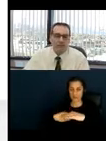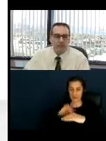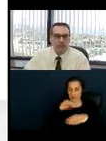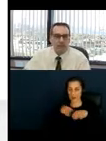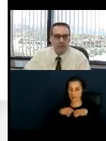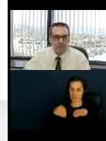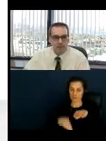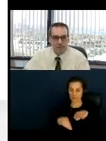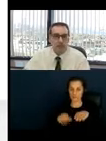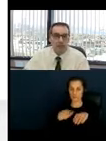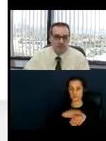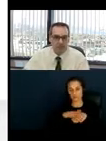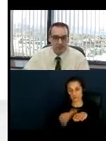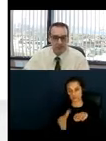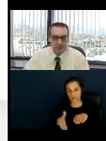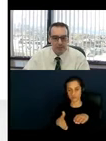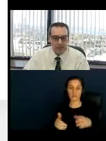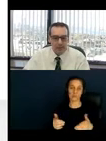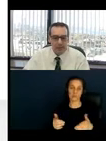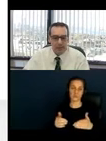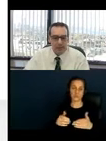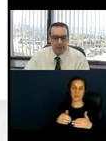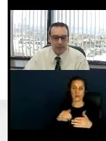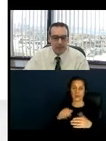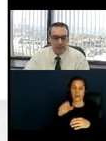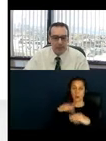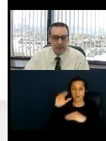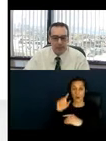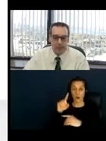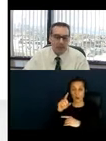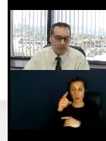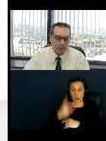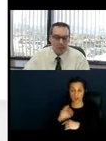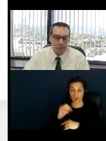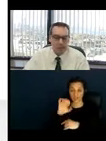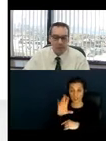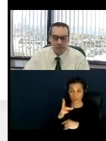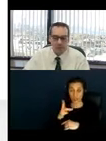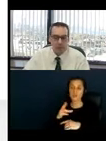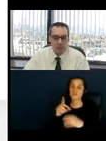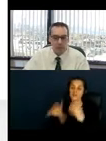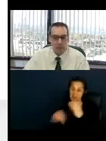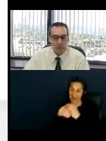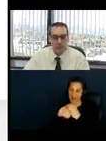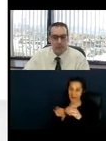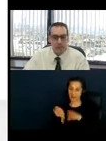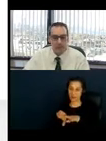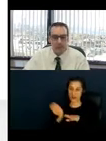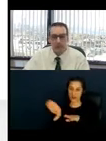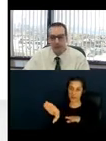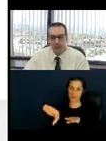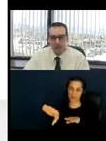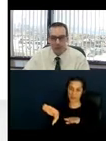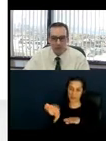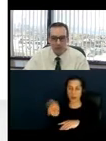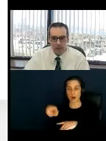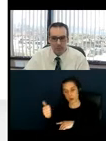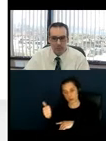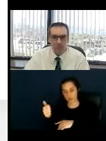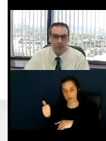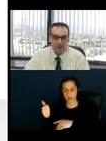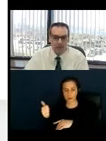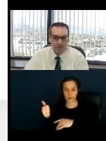over a half inch must be remedied either by ramp or other solution or other could be